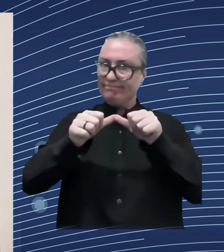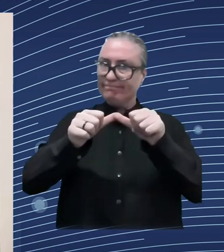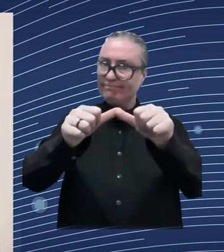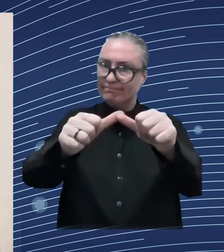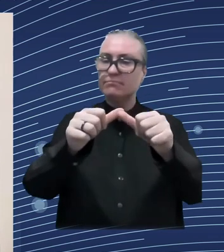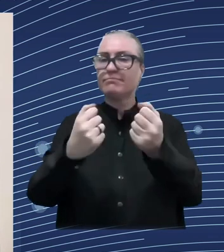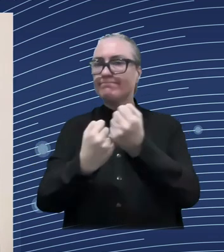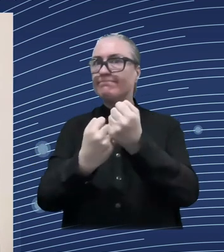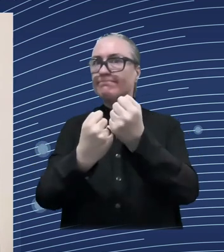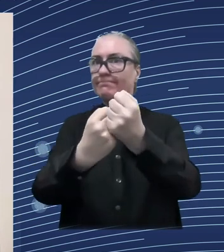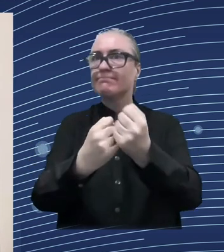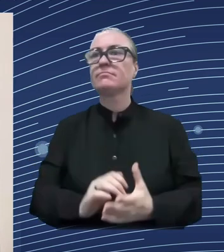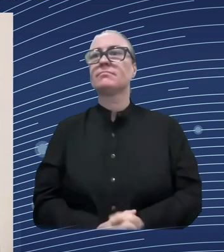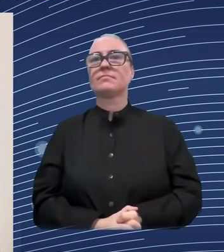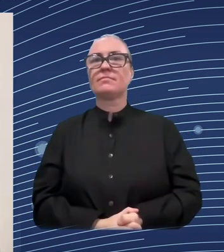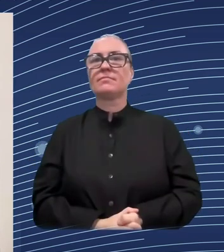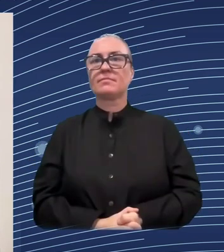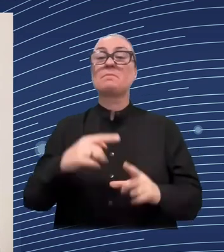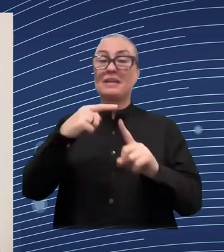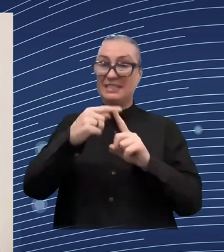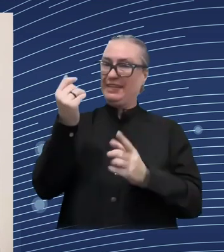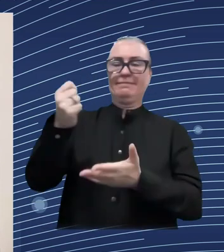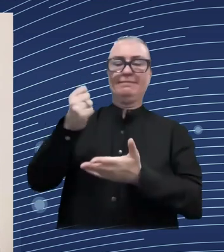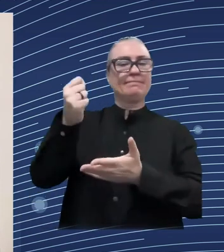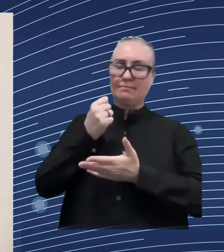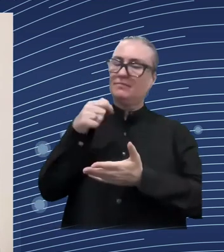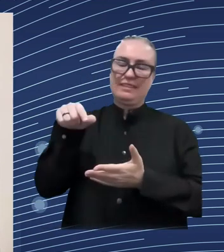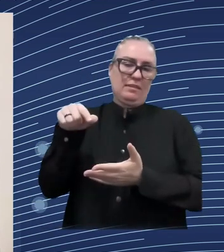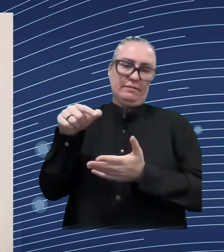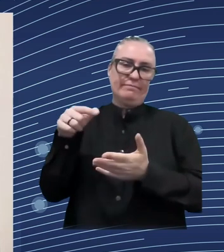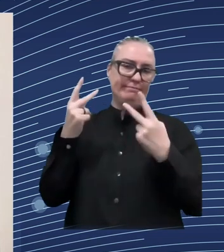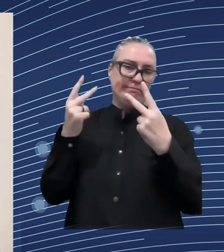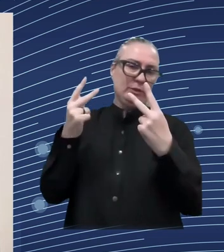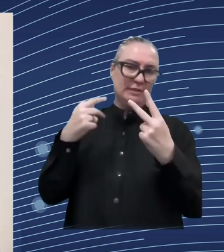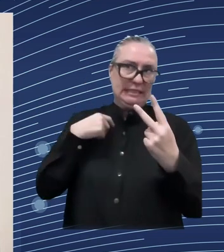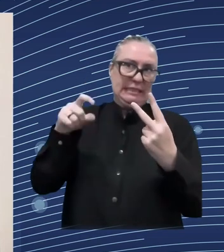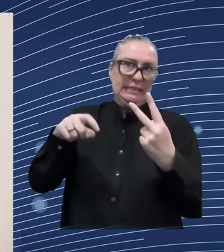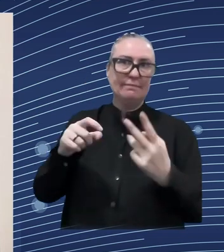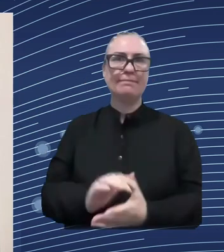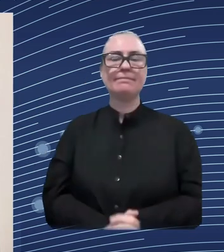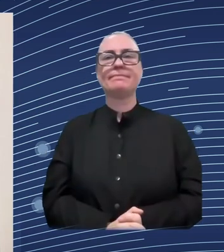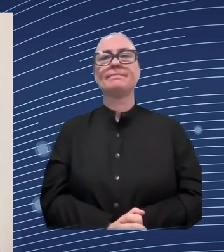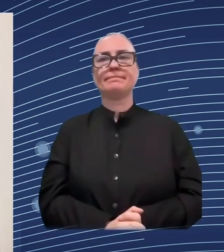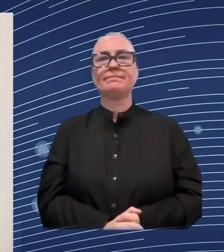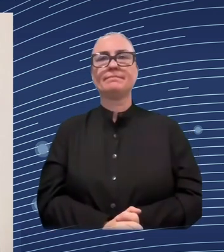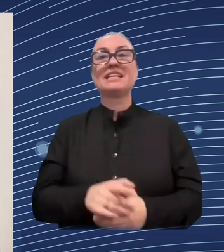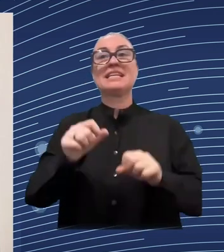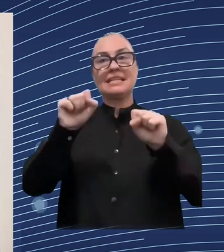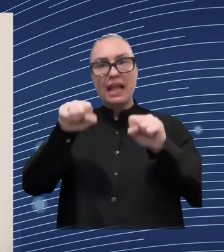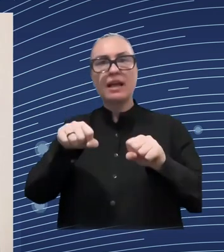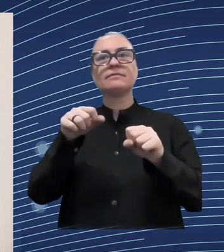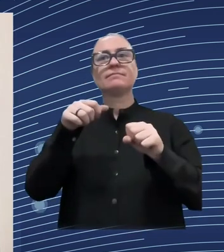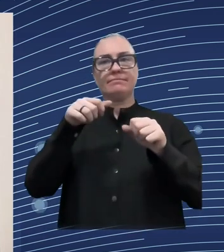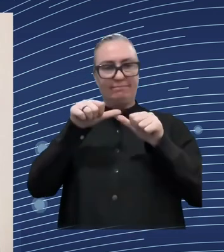technical and financial assistance is very much needed in various areas in terms of the reform agenda first and foremost